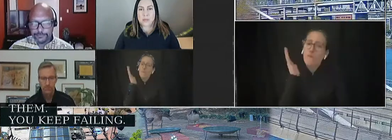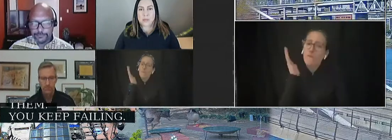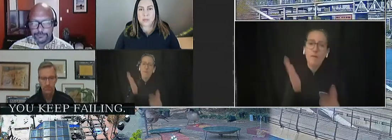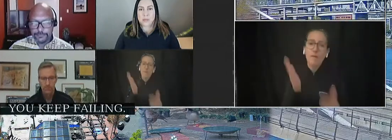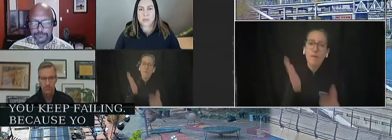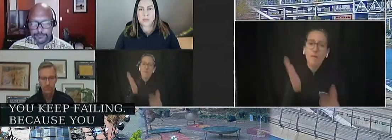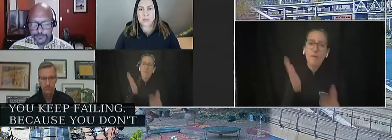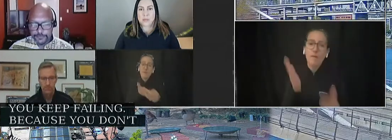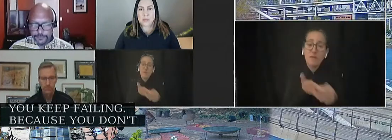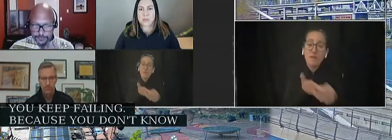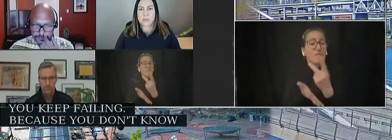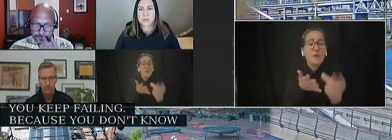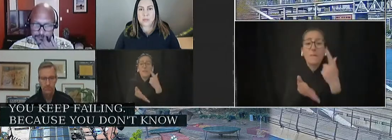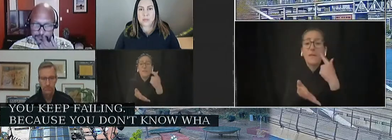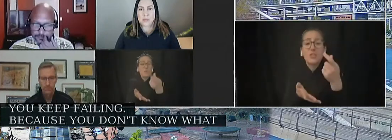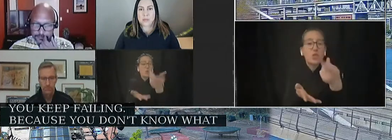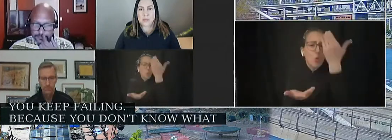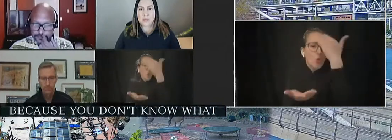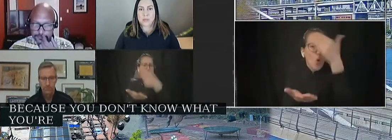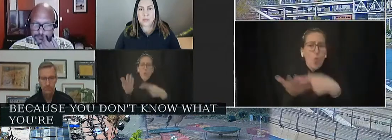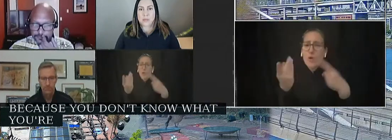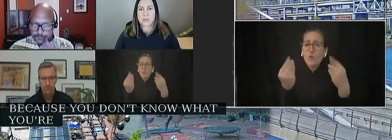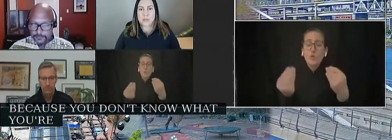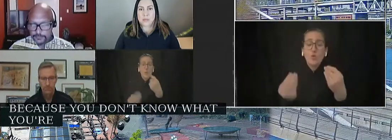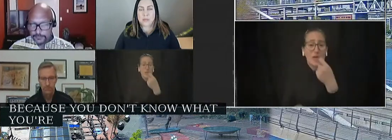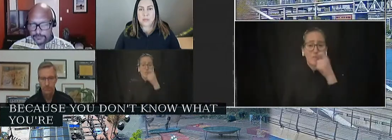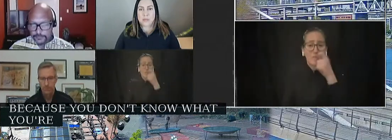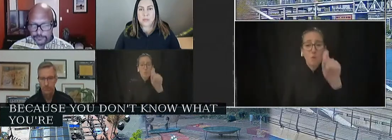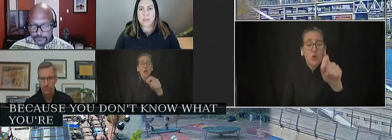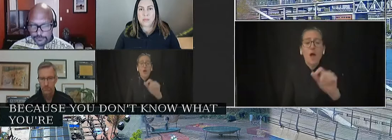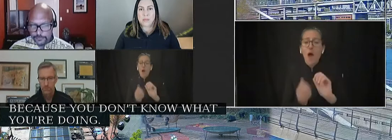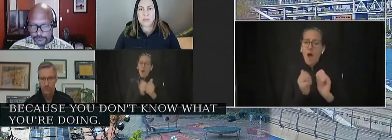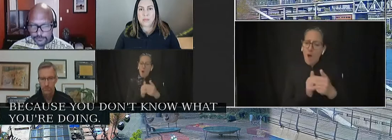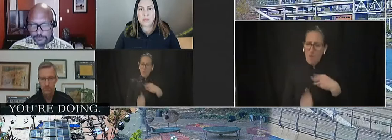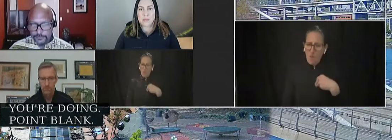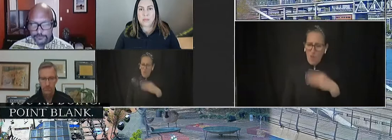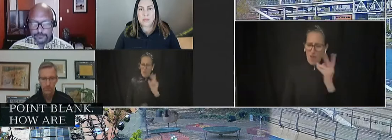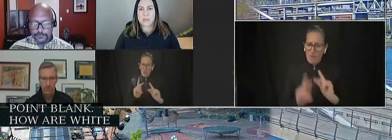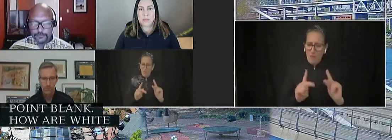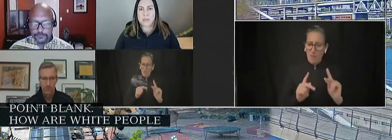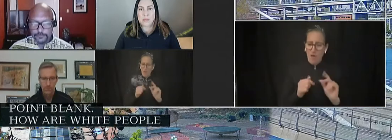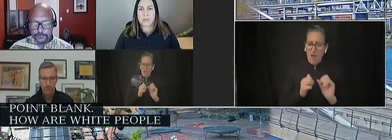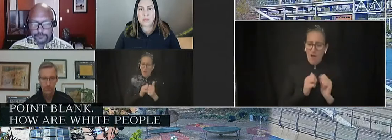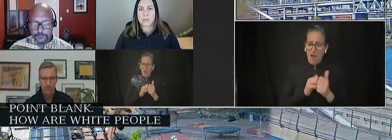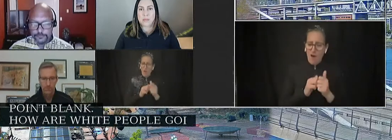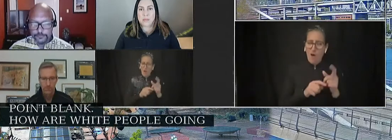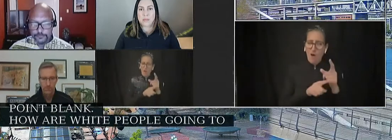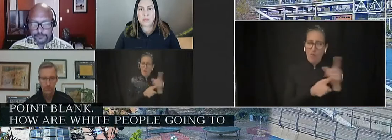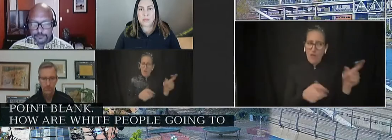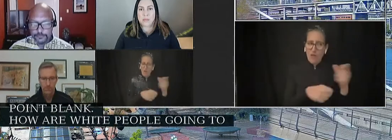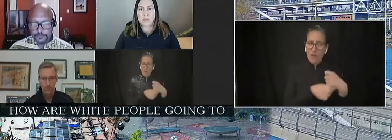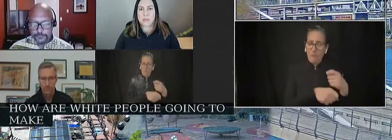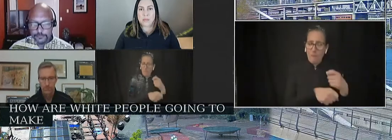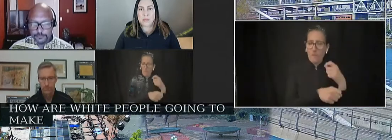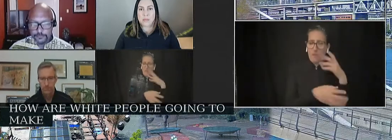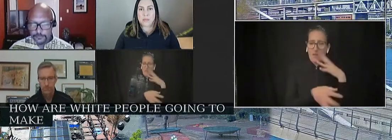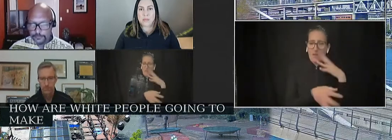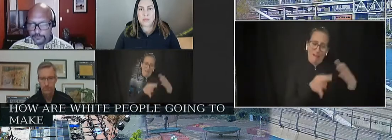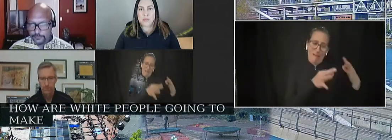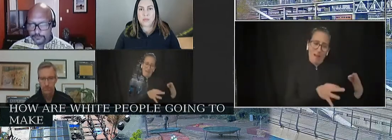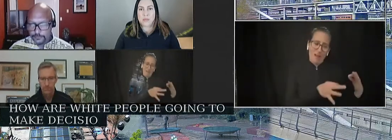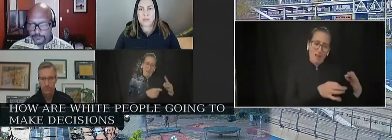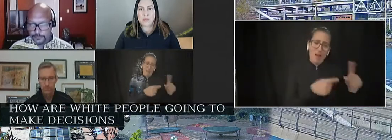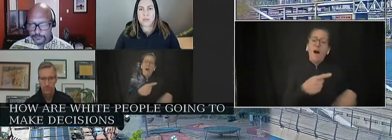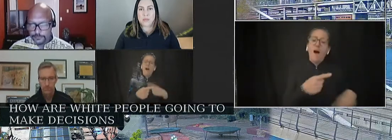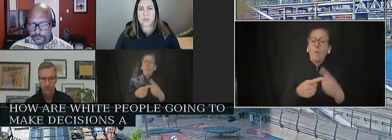what you're doing. Point blank. How are white people going to make decisions about black, brown,